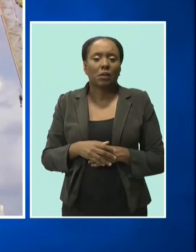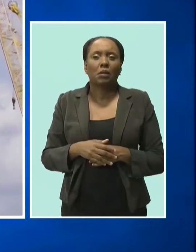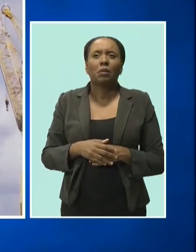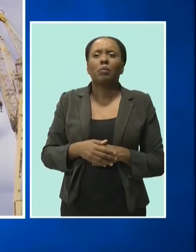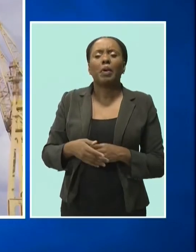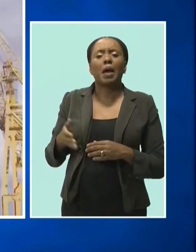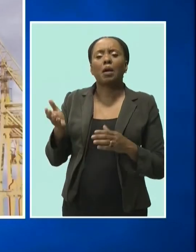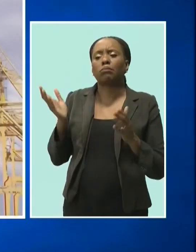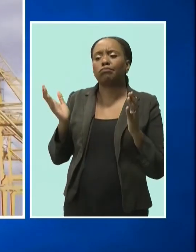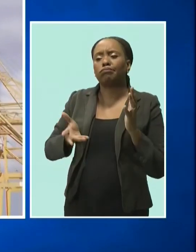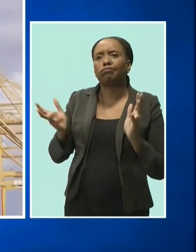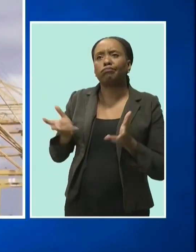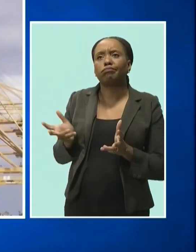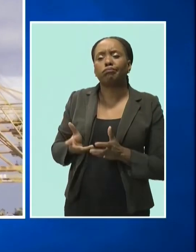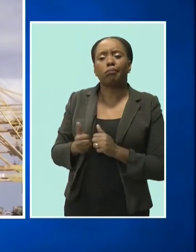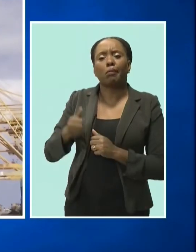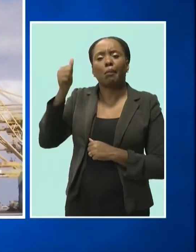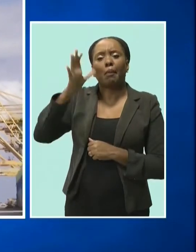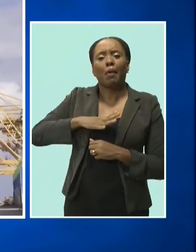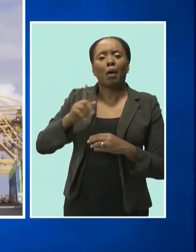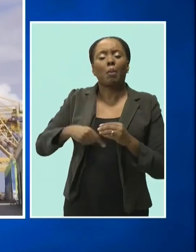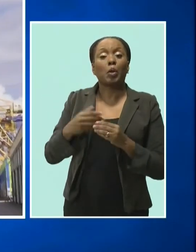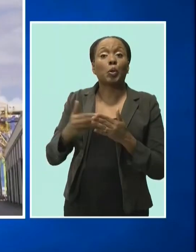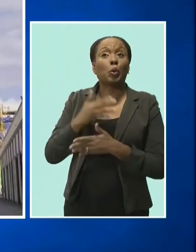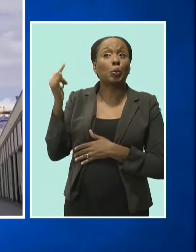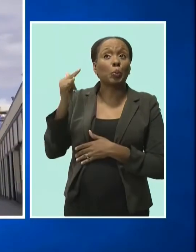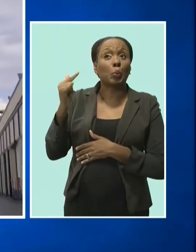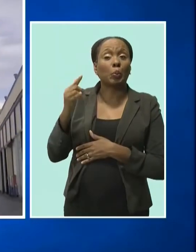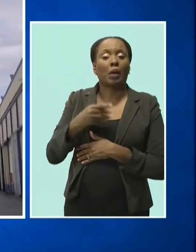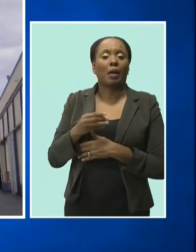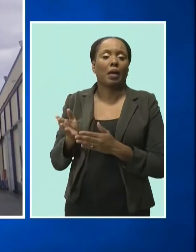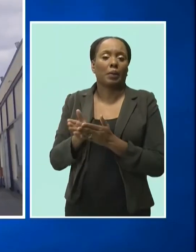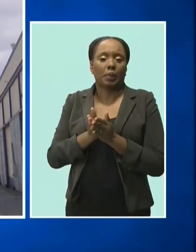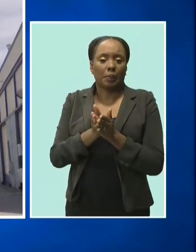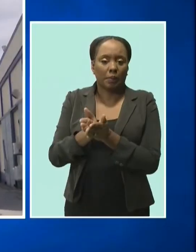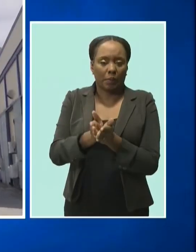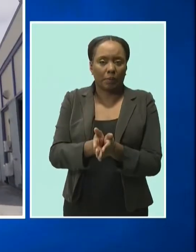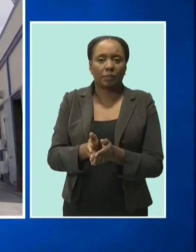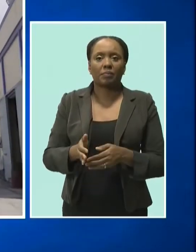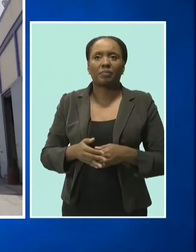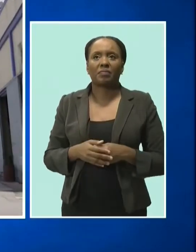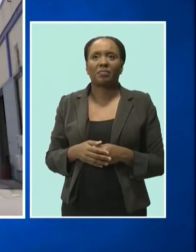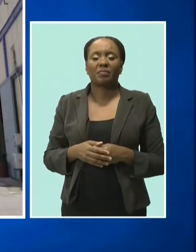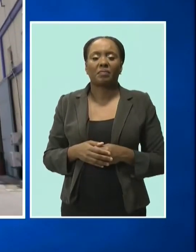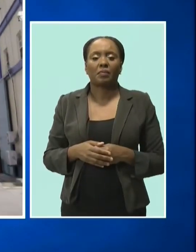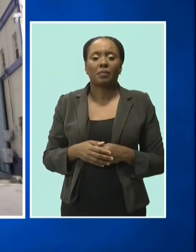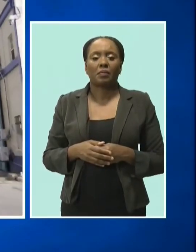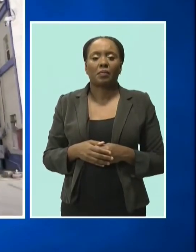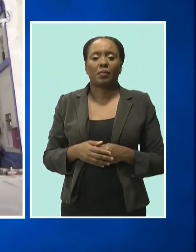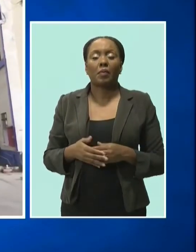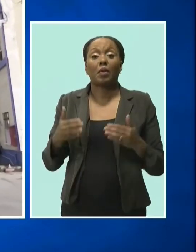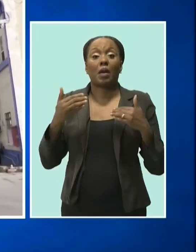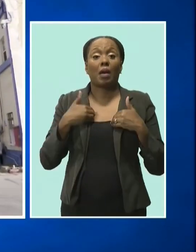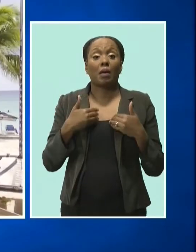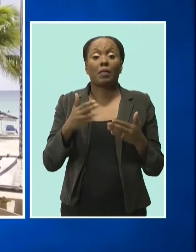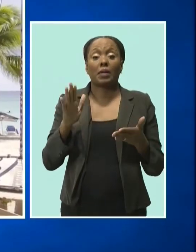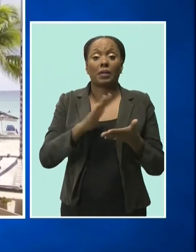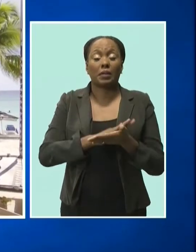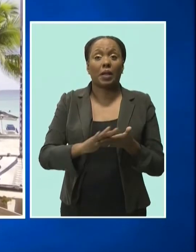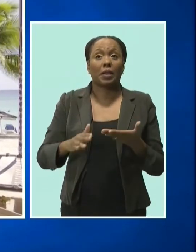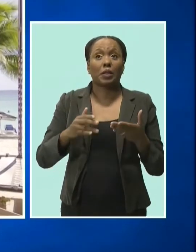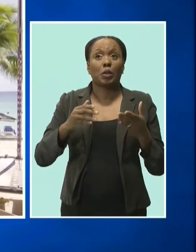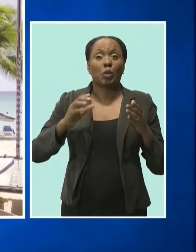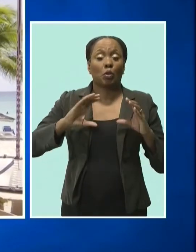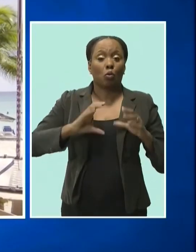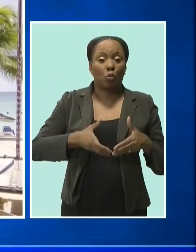luxury cruise liners and new air carriers to Barbados. We have a nice group of watersport fraternity group that we